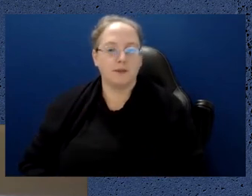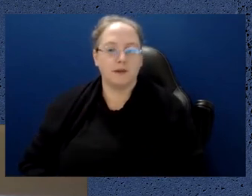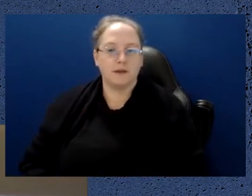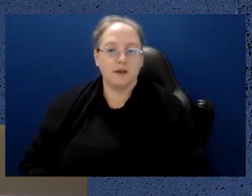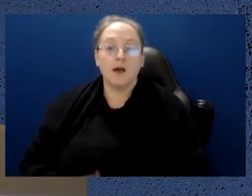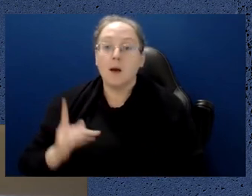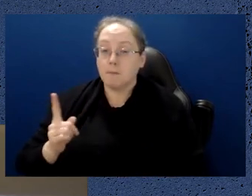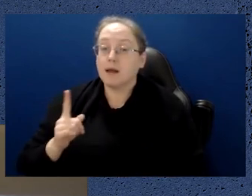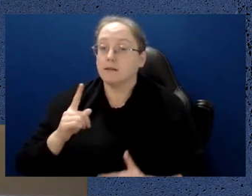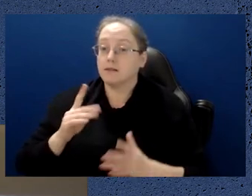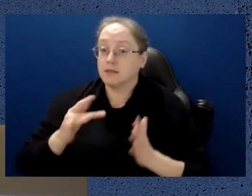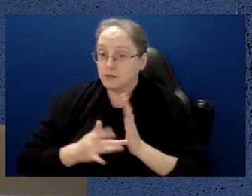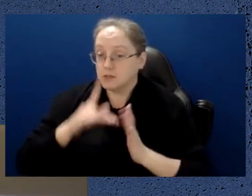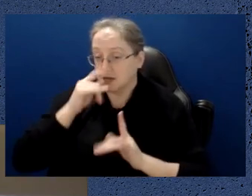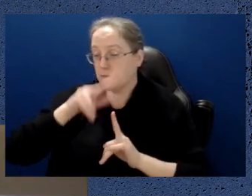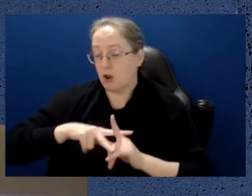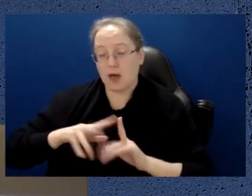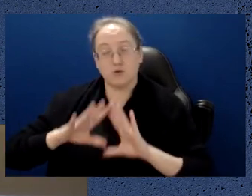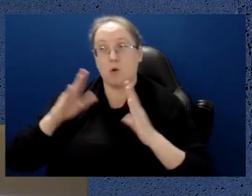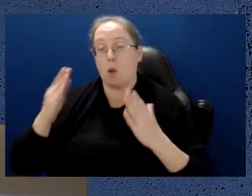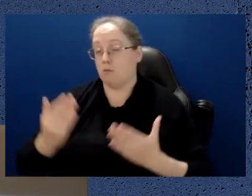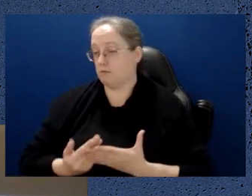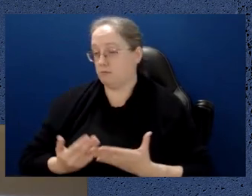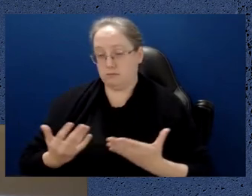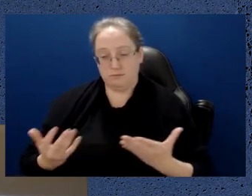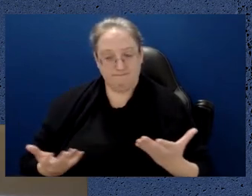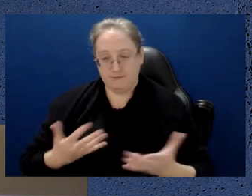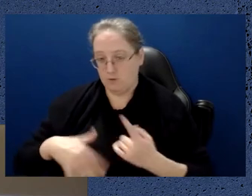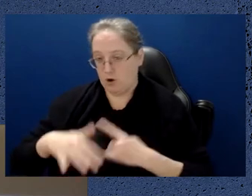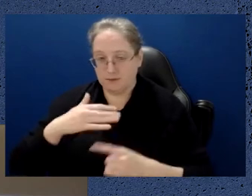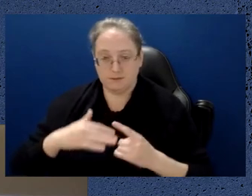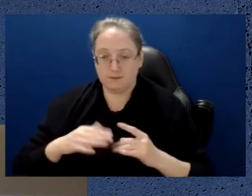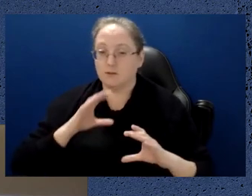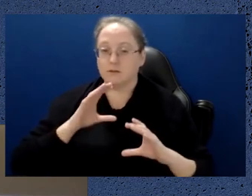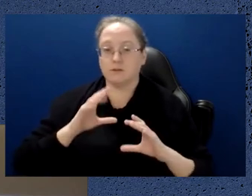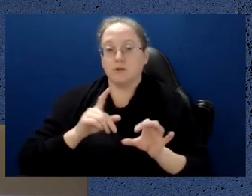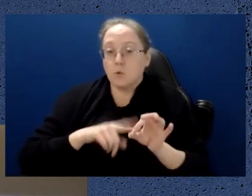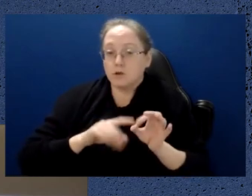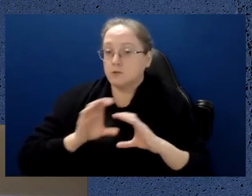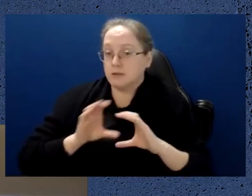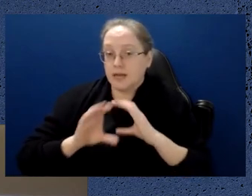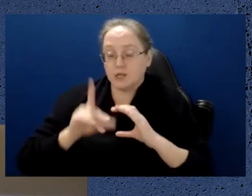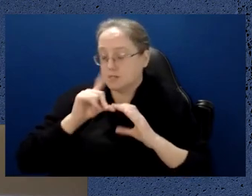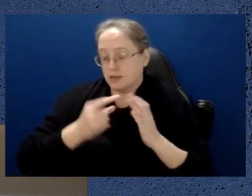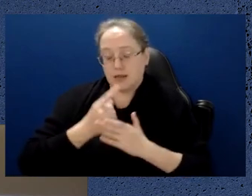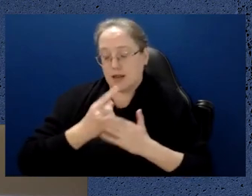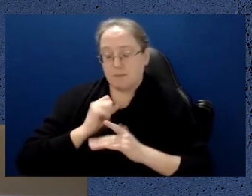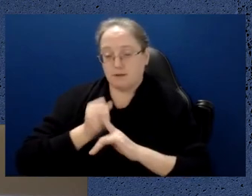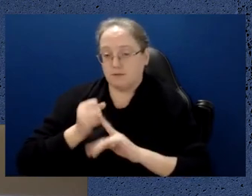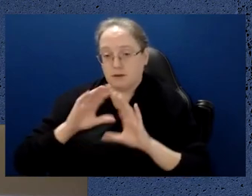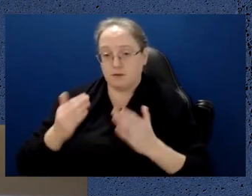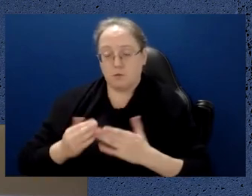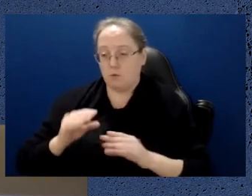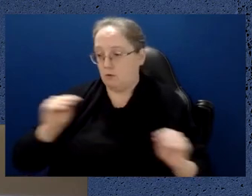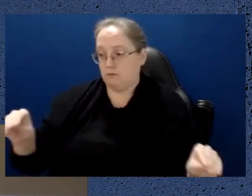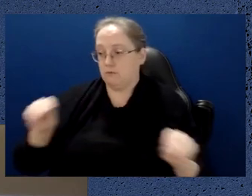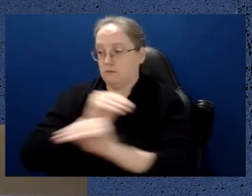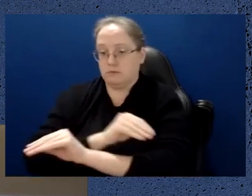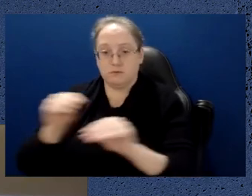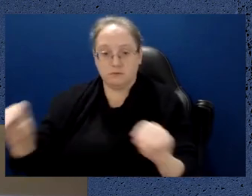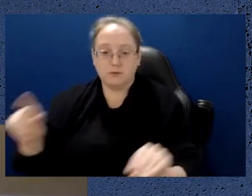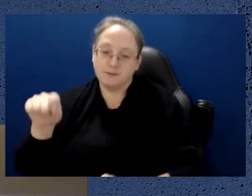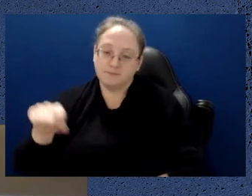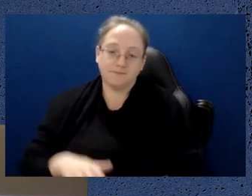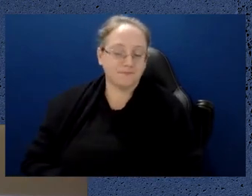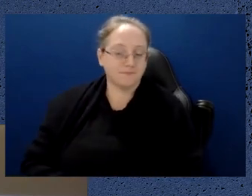potential for quantum communications, and it's certainly not beyond the bounds of possibility. And your